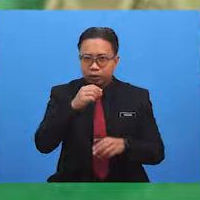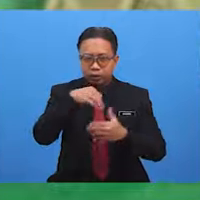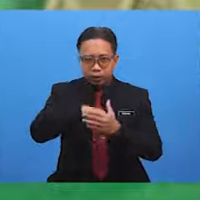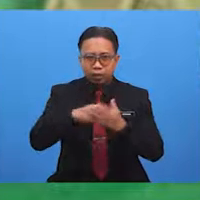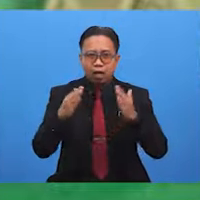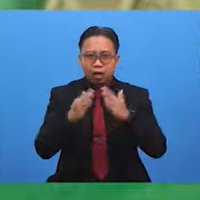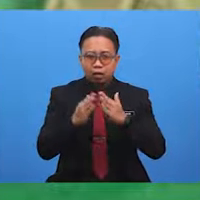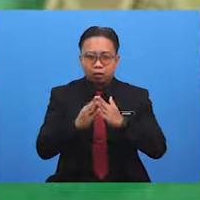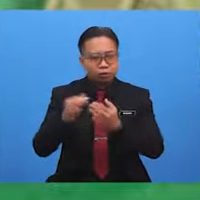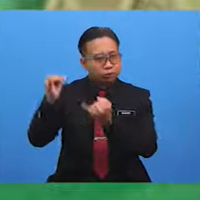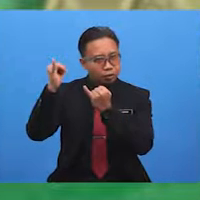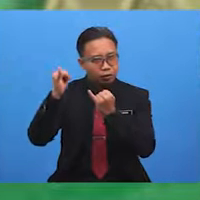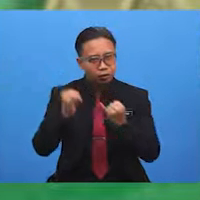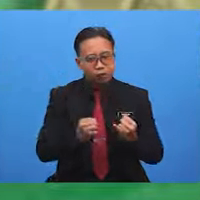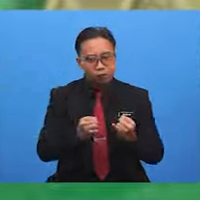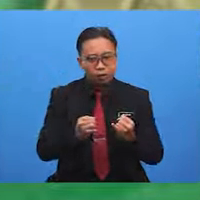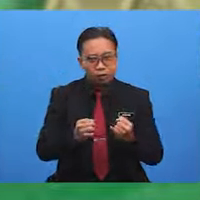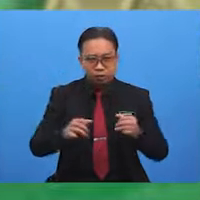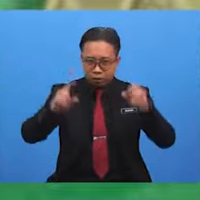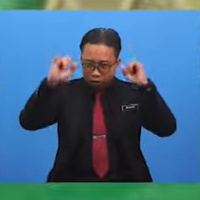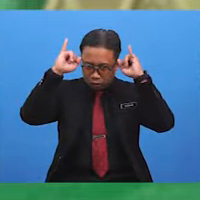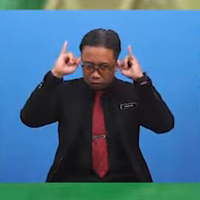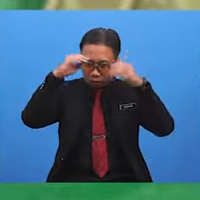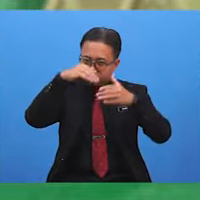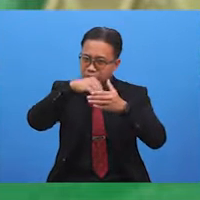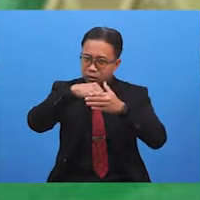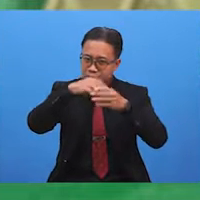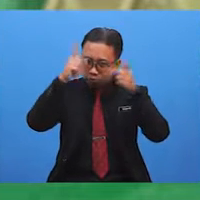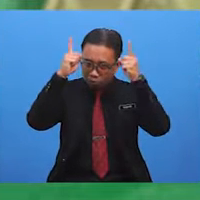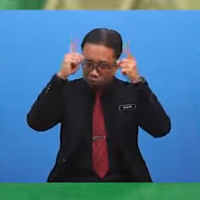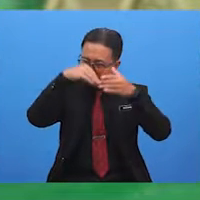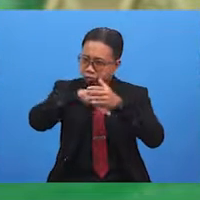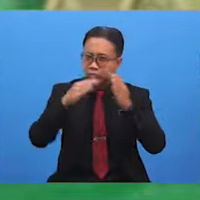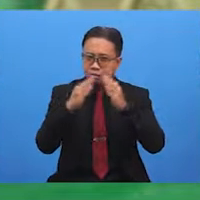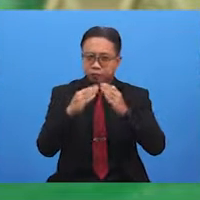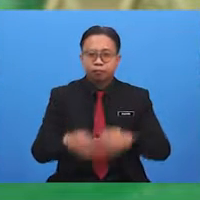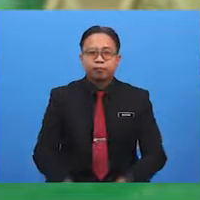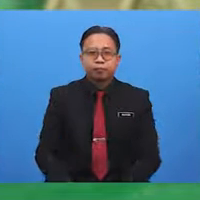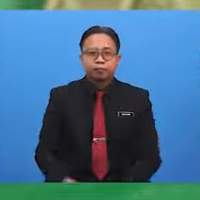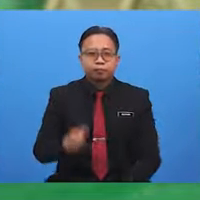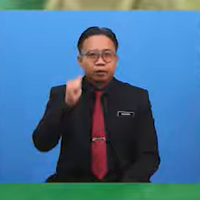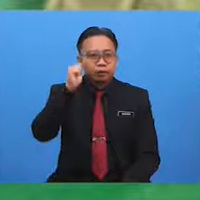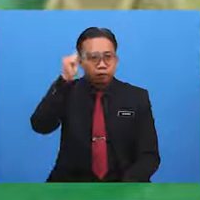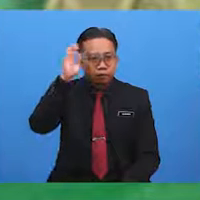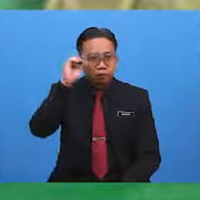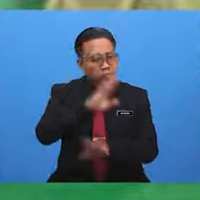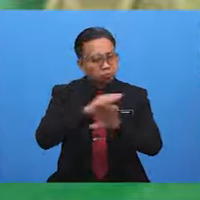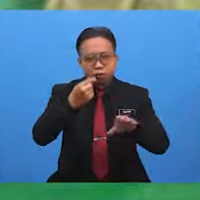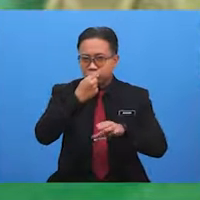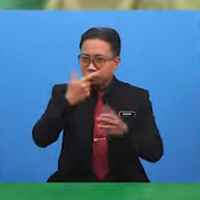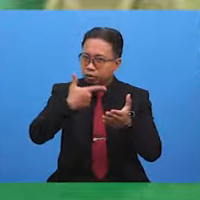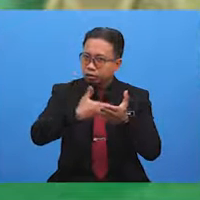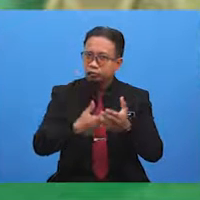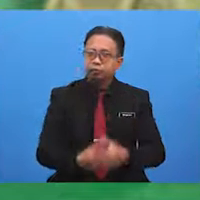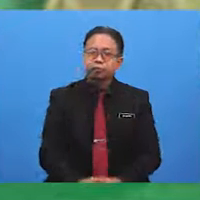house could invite demons into the house. We made sure Amin did not whistle anymore